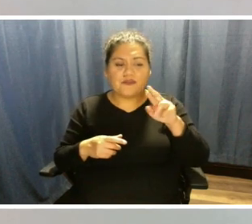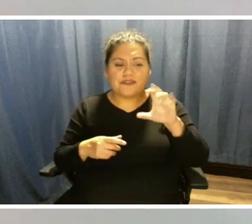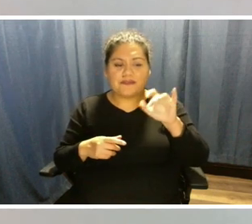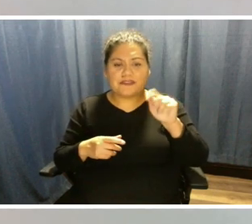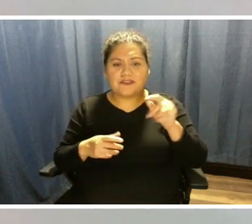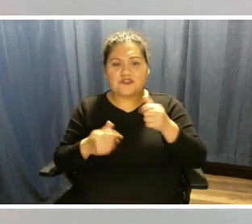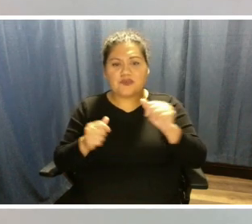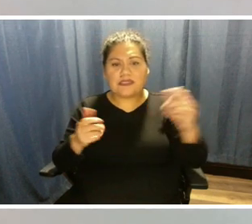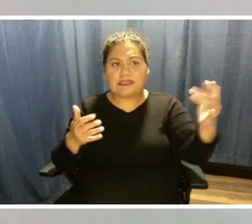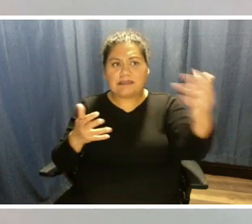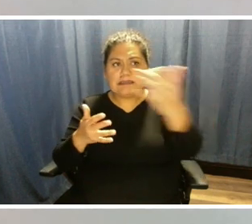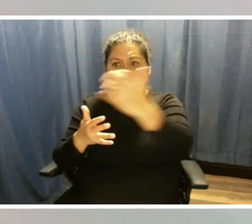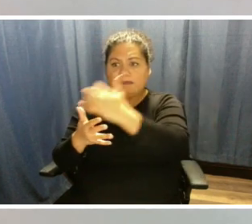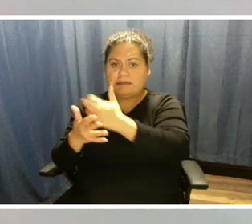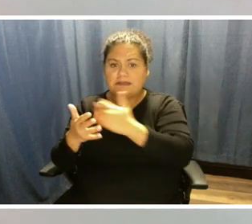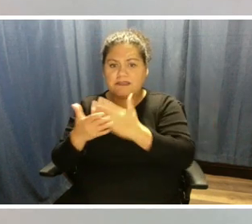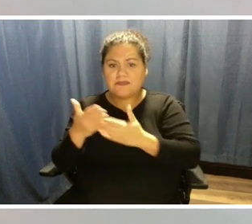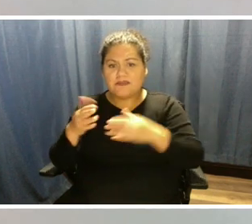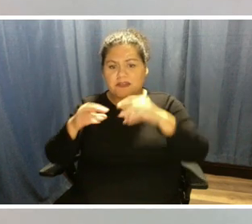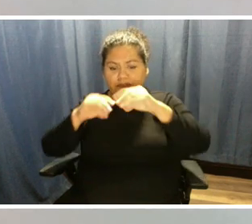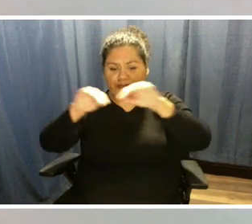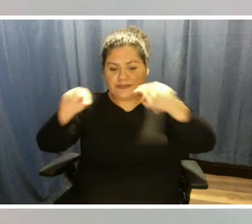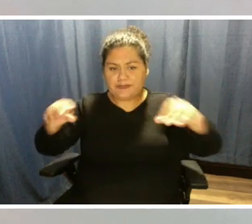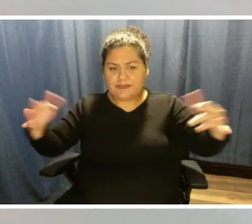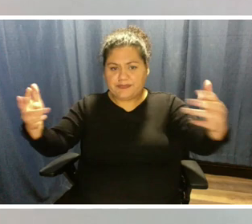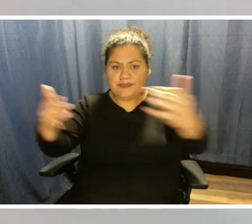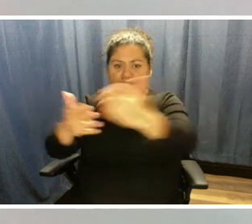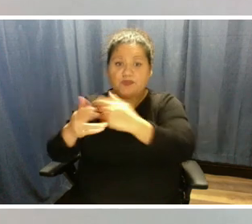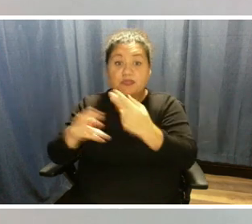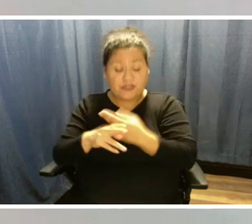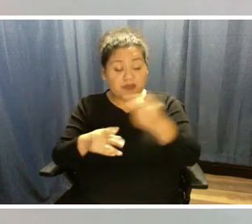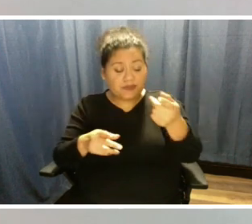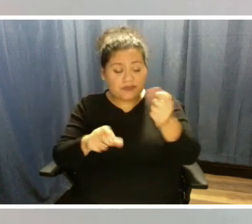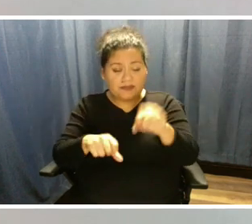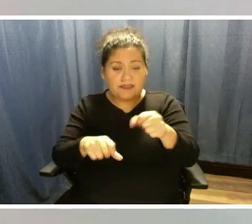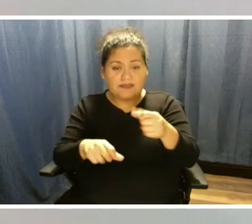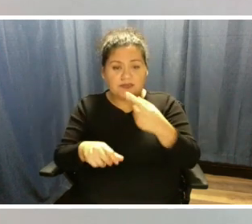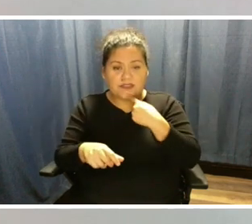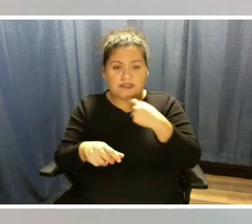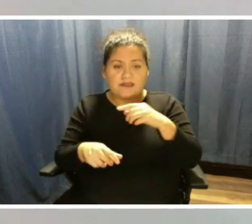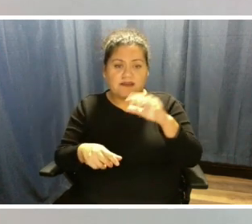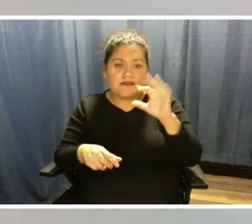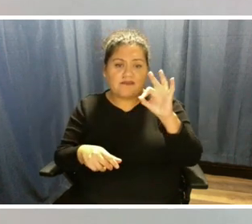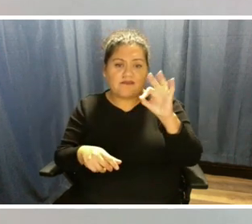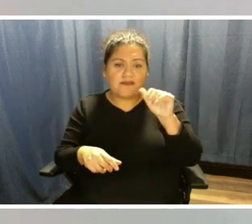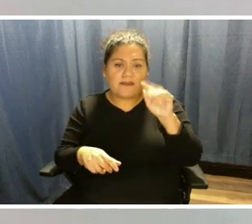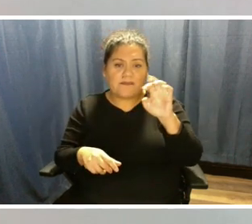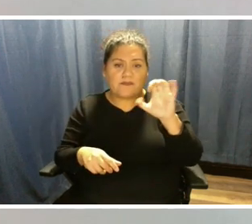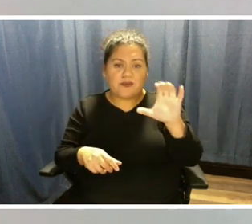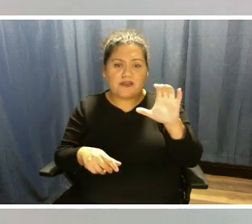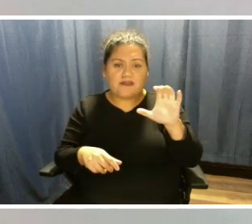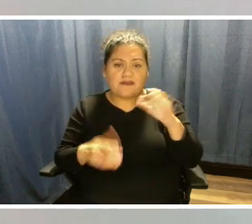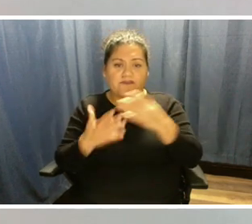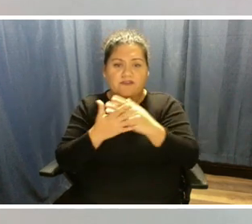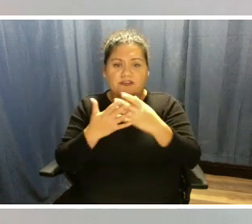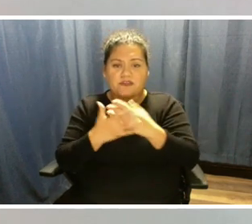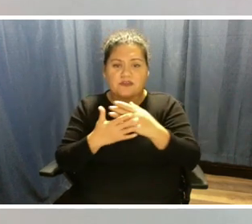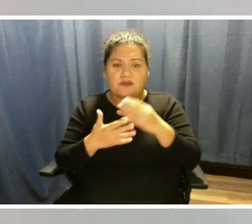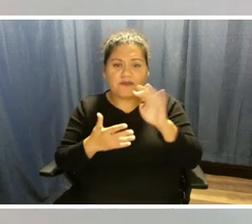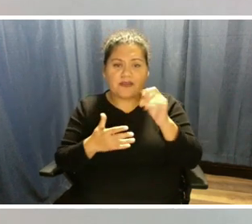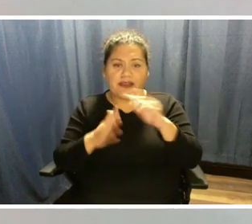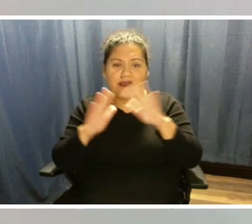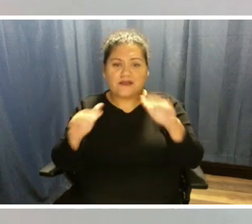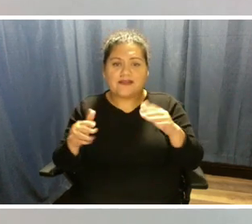particulate matter, we use what you mentioned there, fabric filters or baghouse systems, which collect about 99